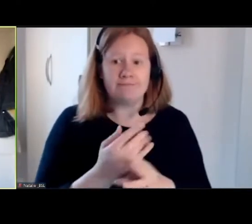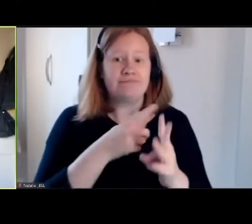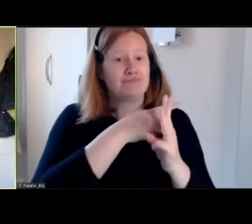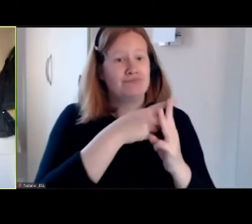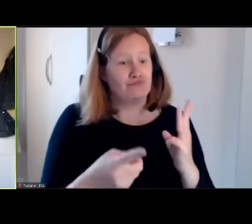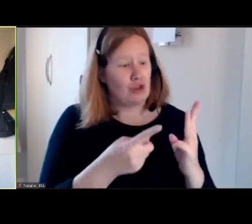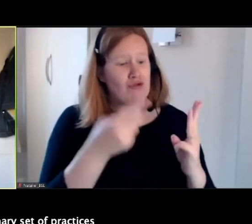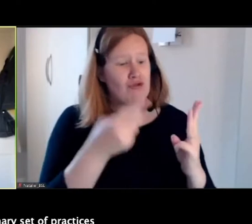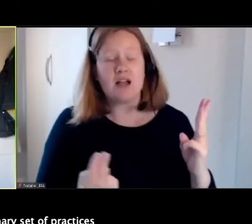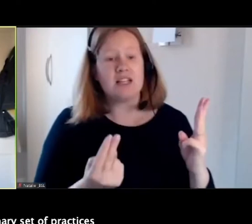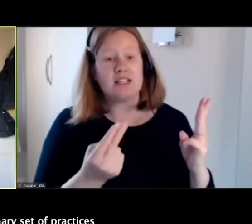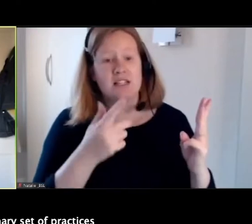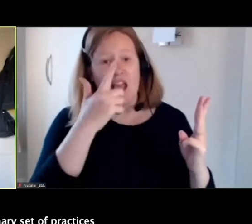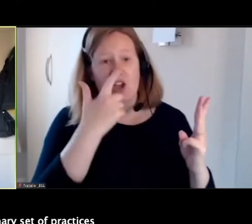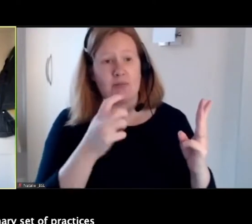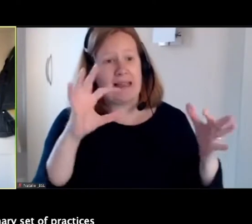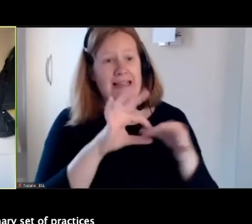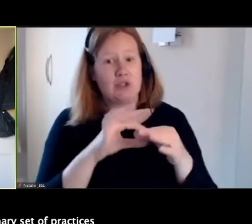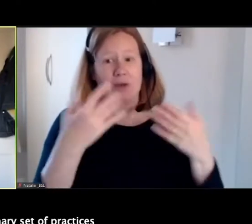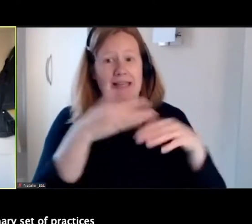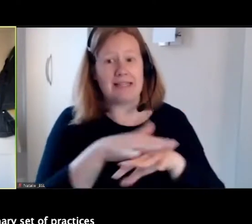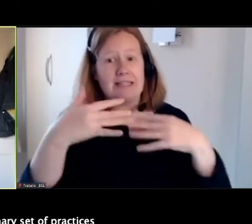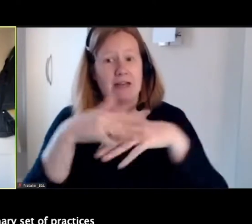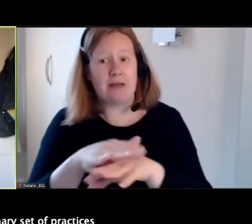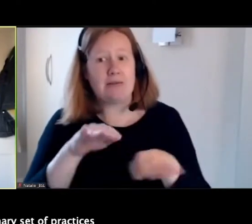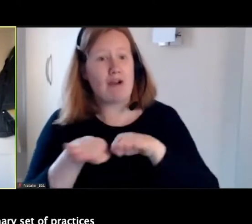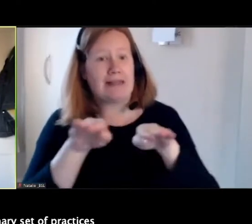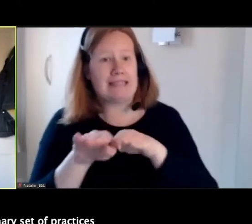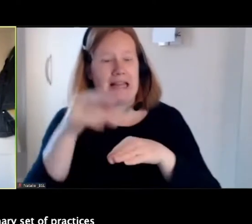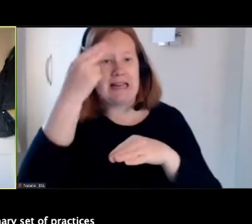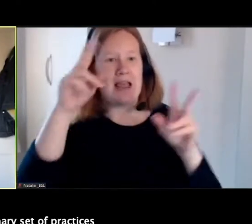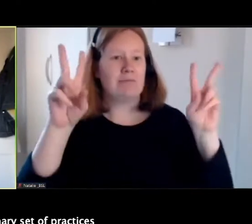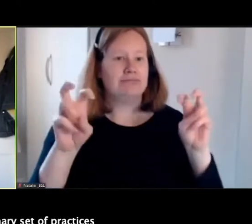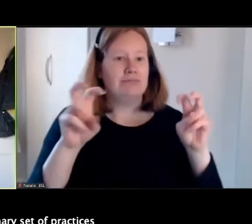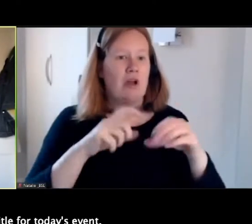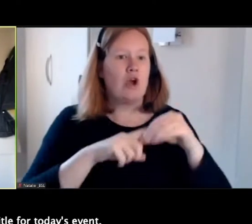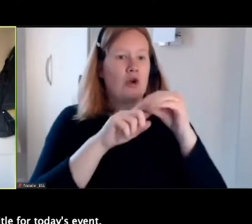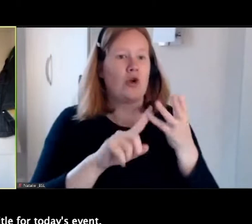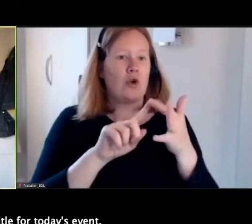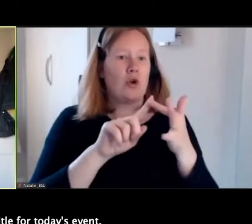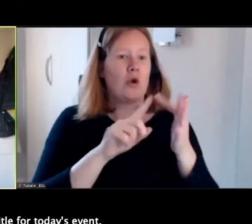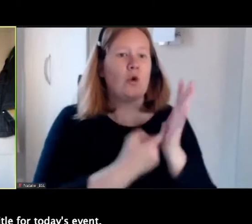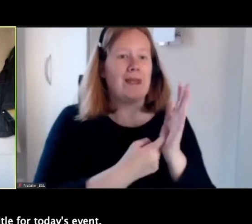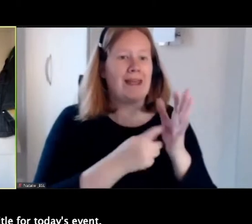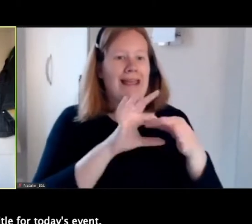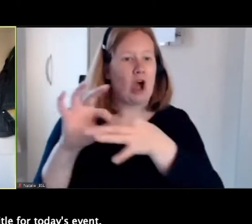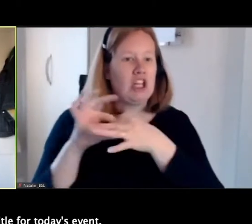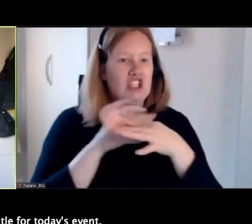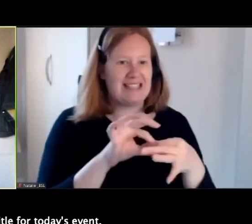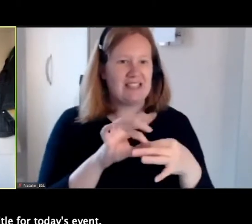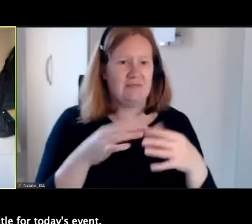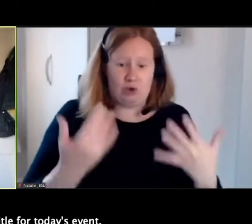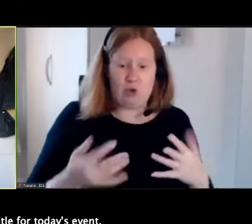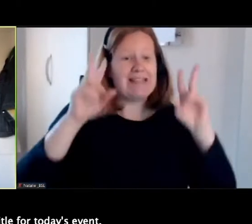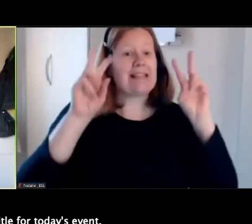by an interdisciplinary set of practices termed queer ecologies which is our title for